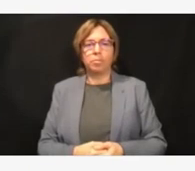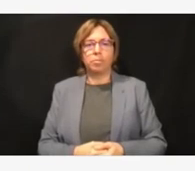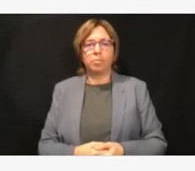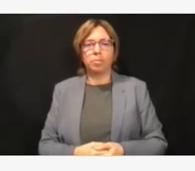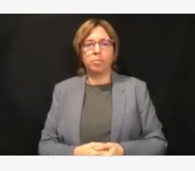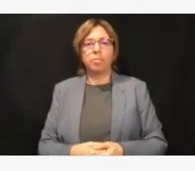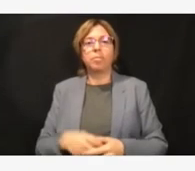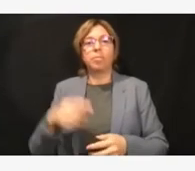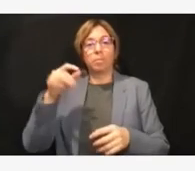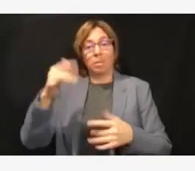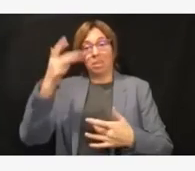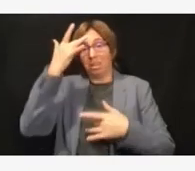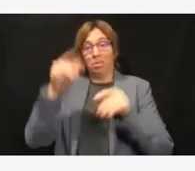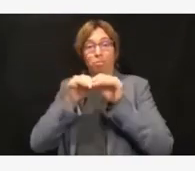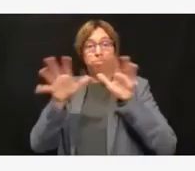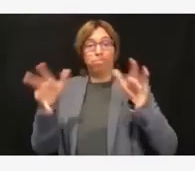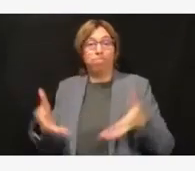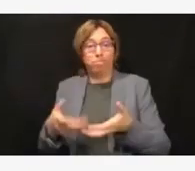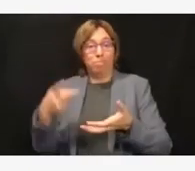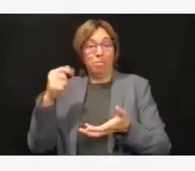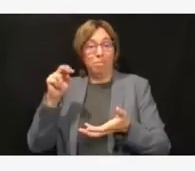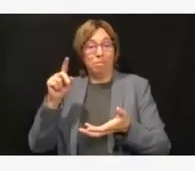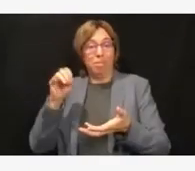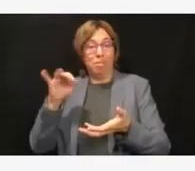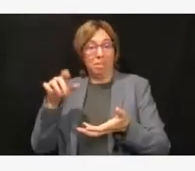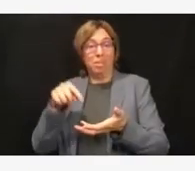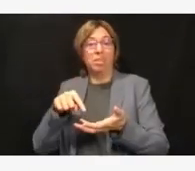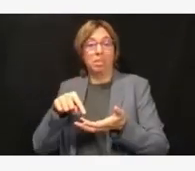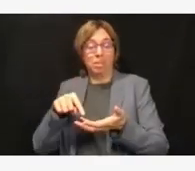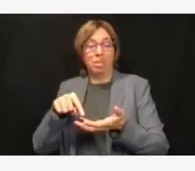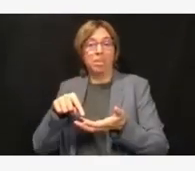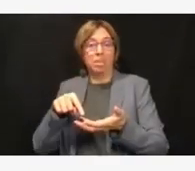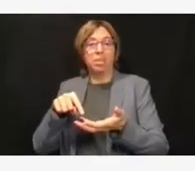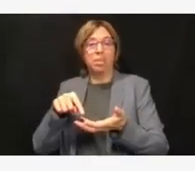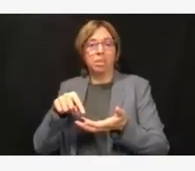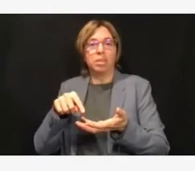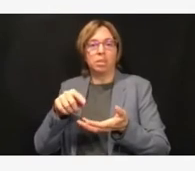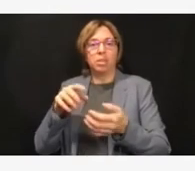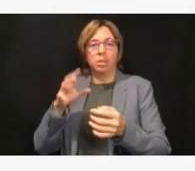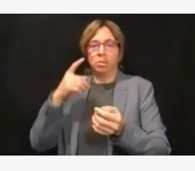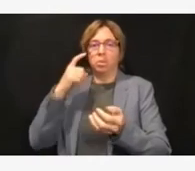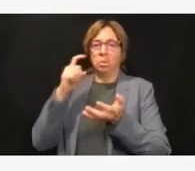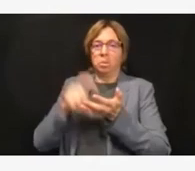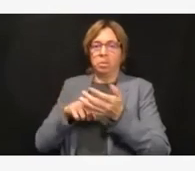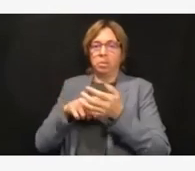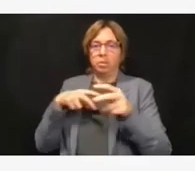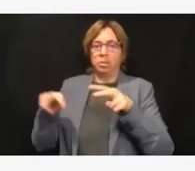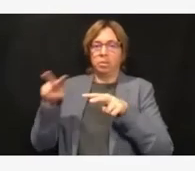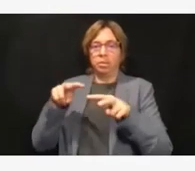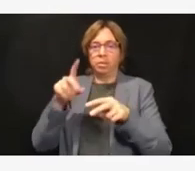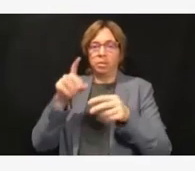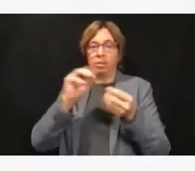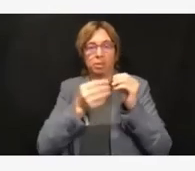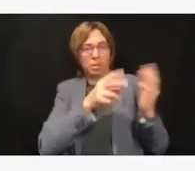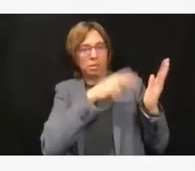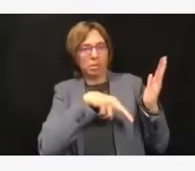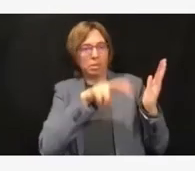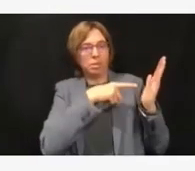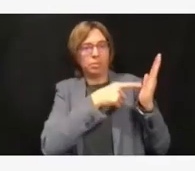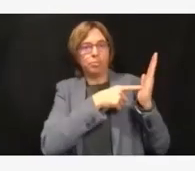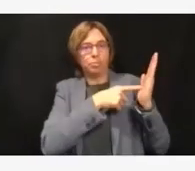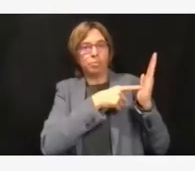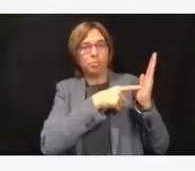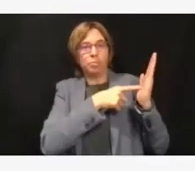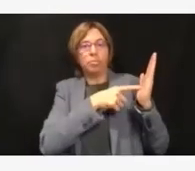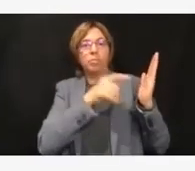that we noticed in our internal data sets were increases in behavioral health diagnoses on